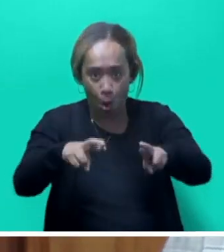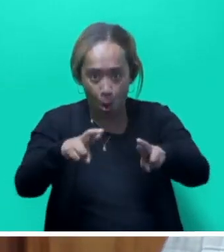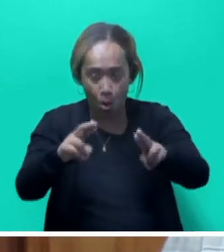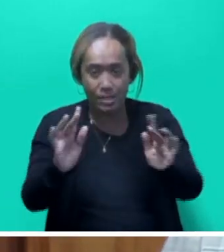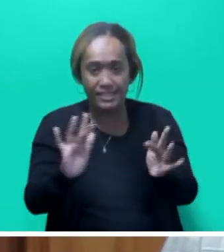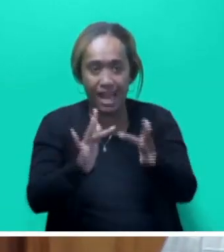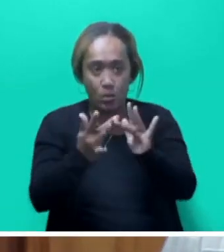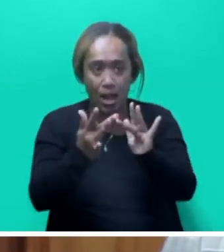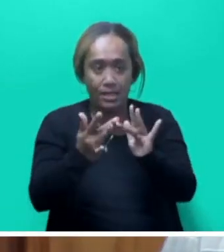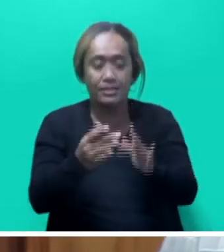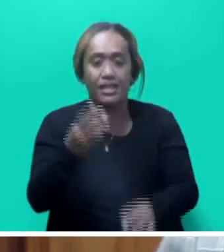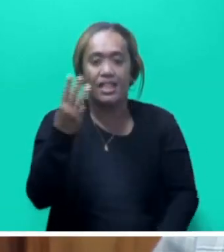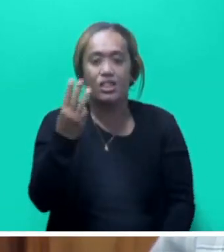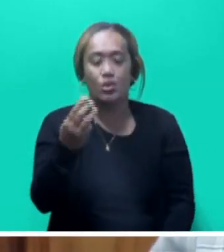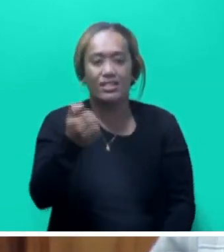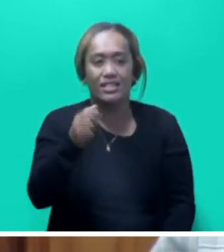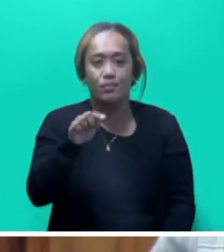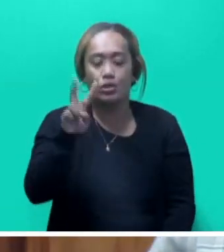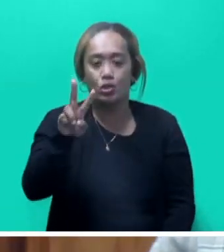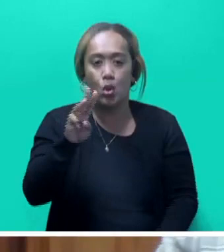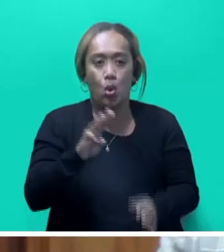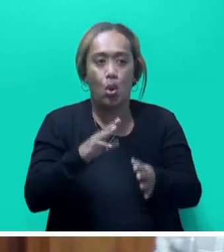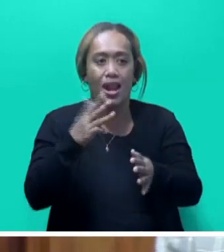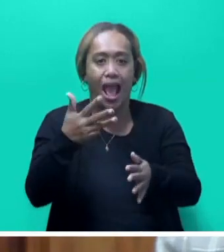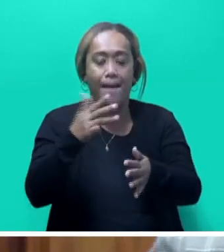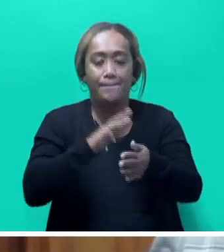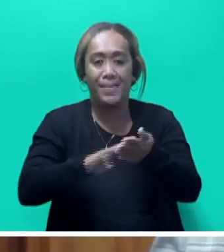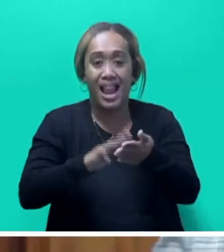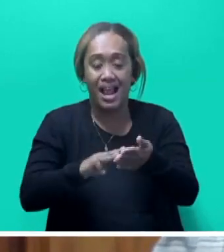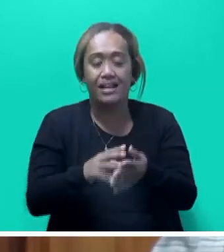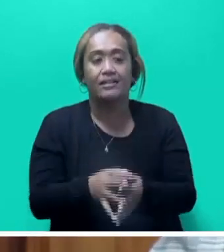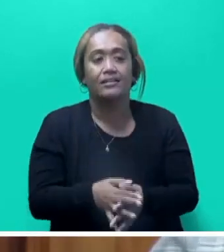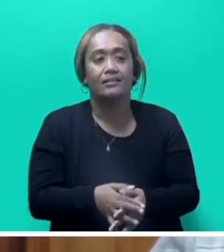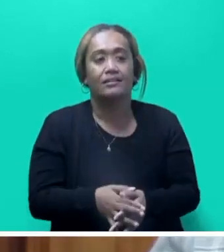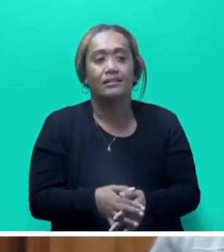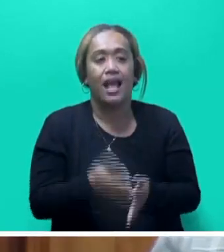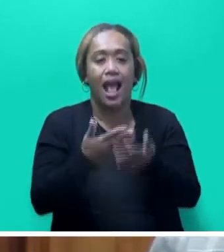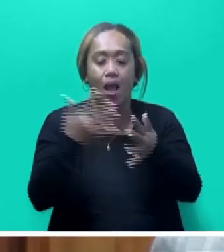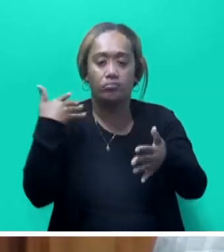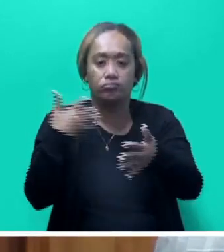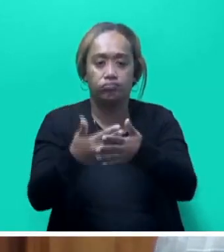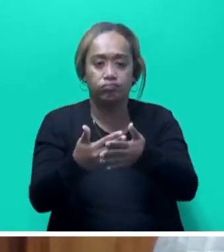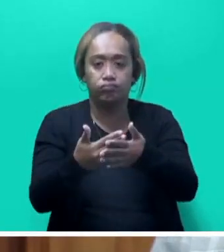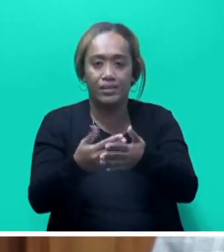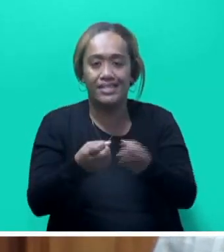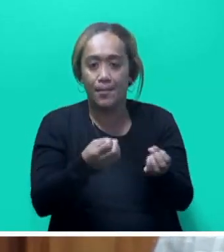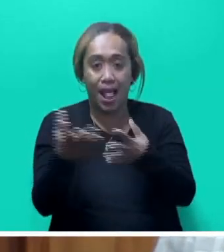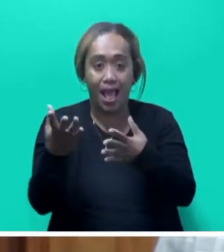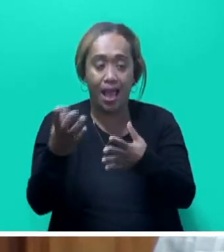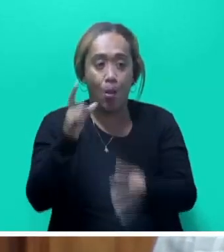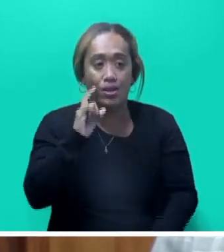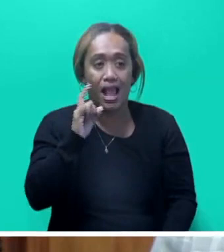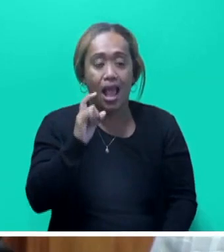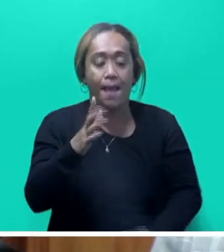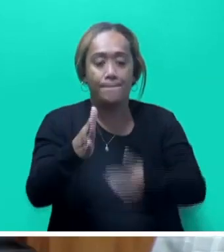362.9 million, water sector infrastructure primarily to improve Fiji's long-term standing water supply and wastewater